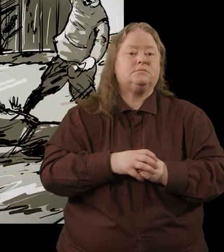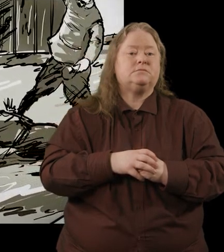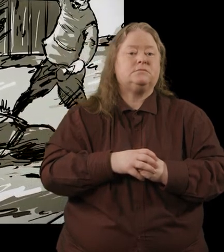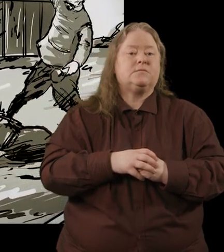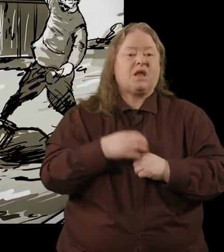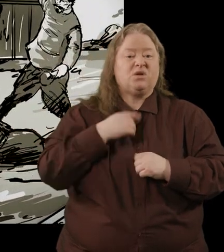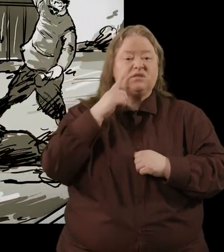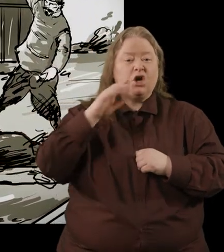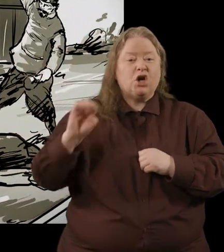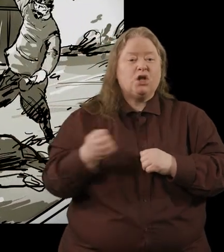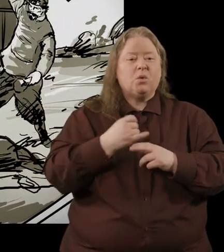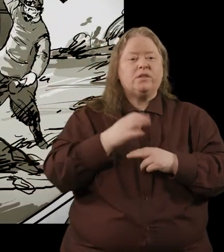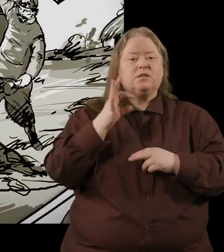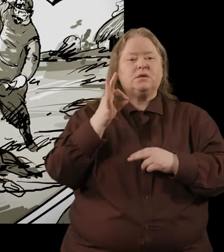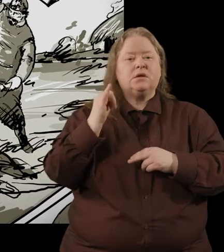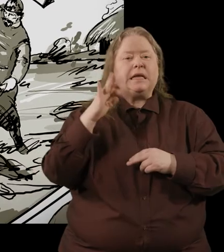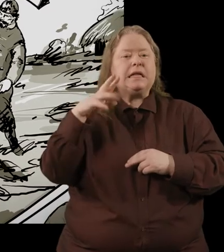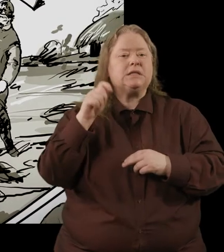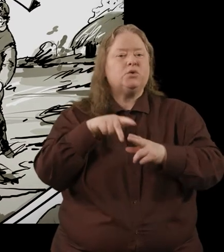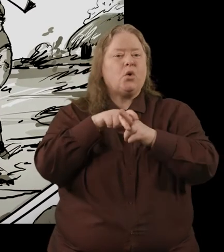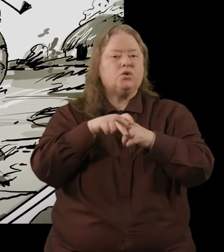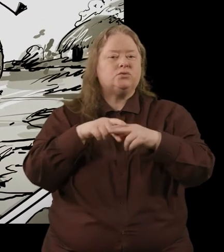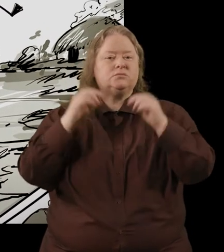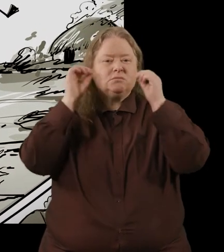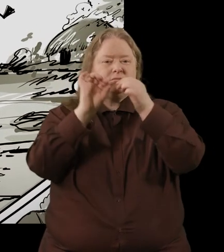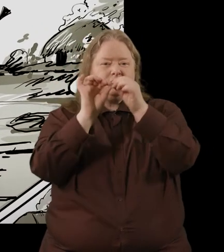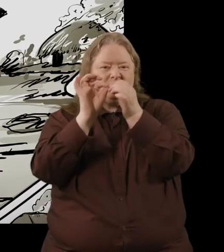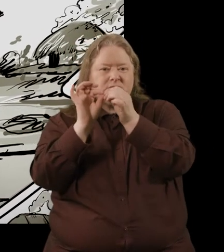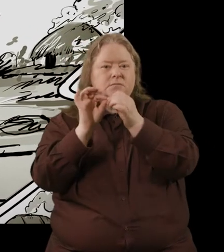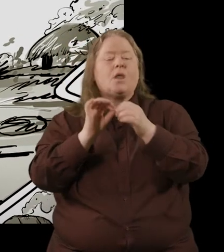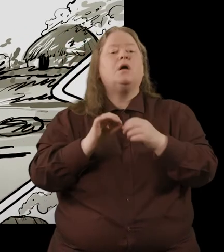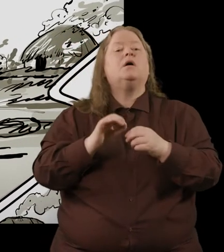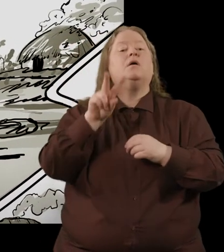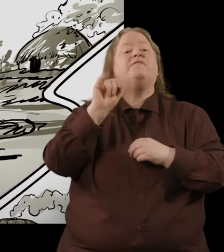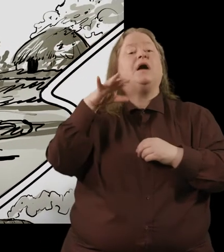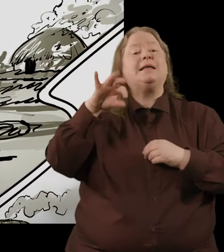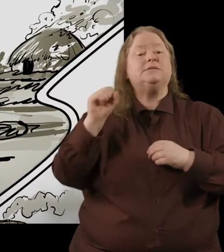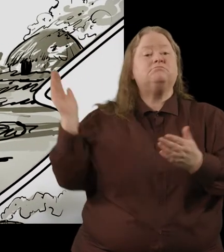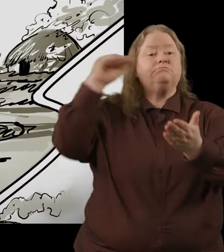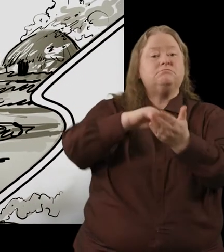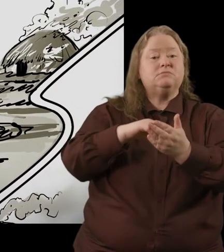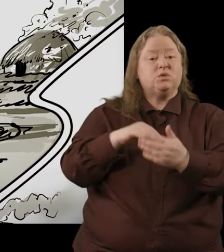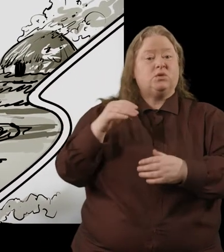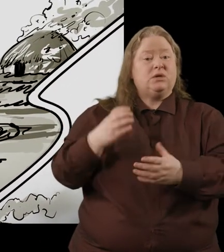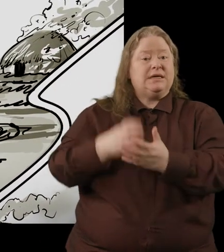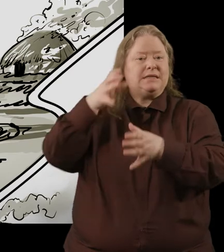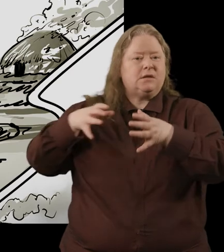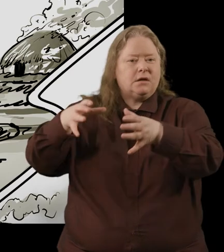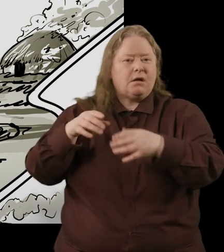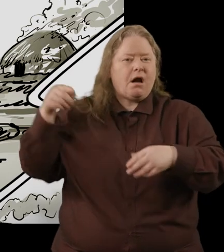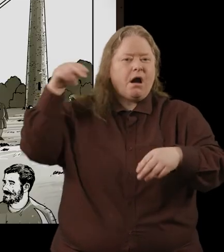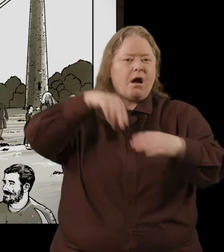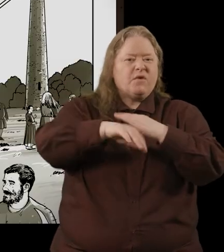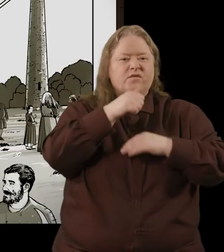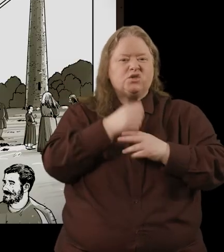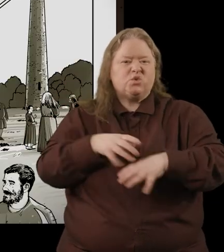as we saw earlier with the gilt horse mount vikings came to glendalough from early on they would have first come to plunder the wealth and people